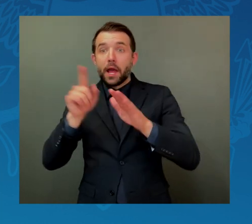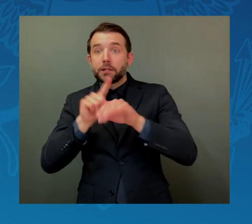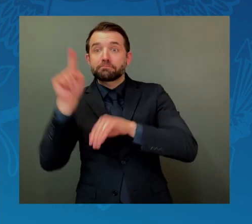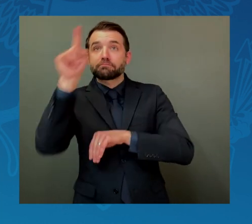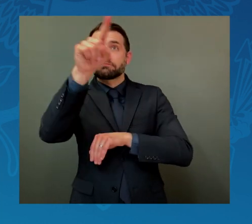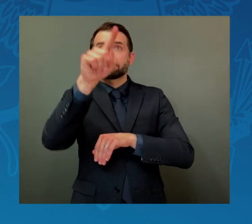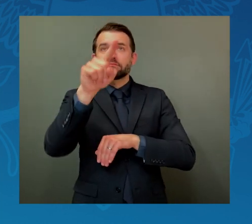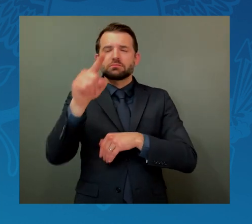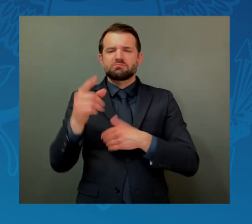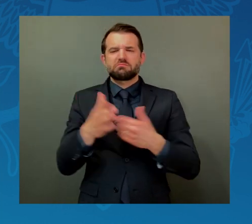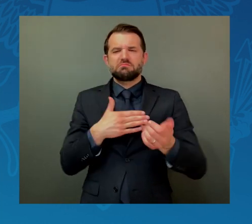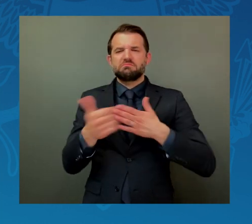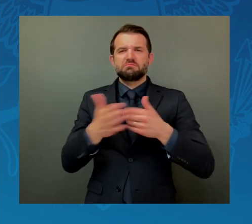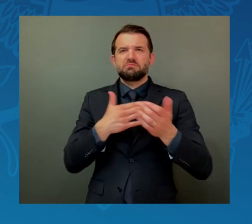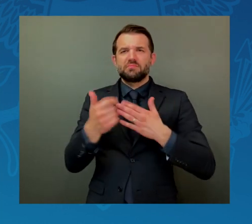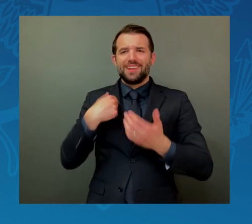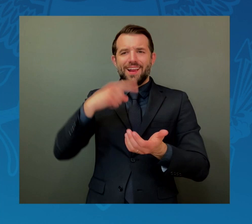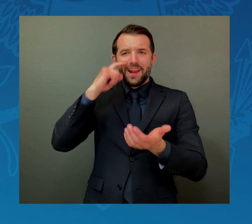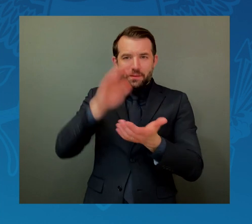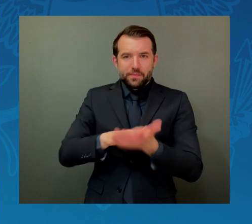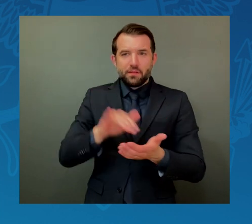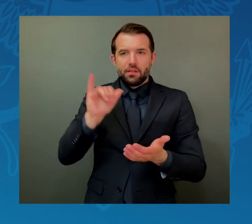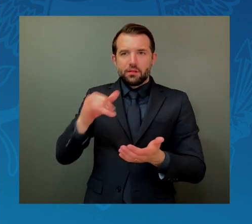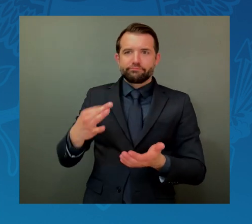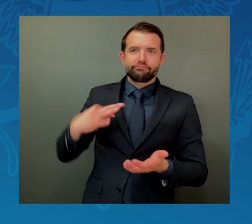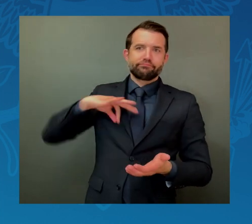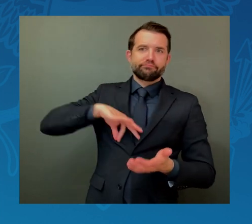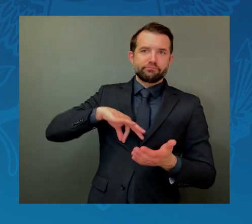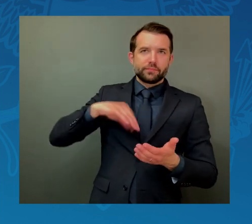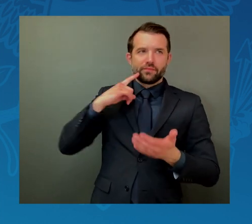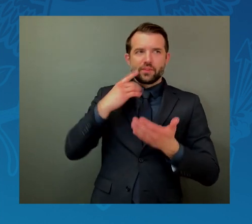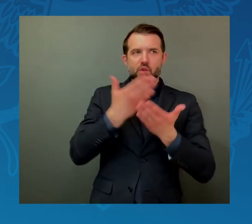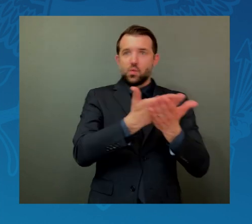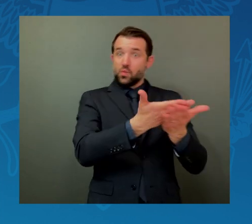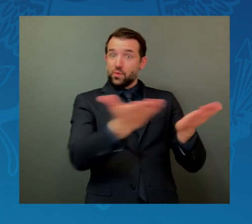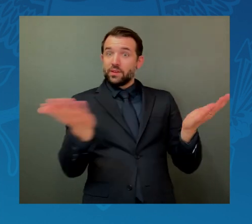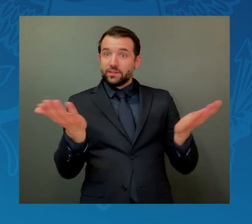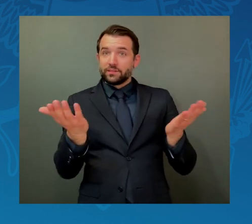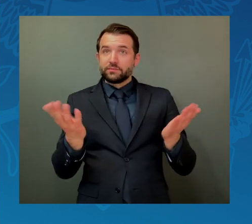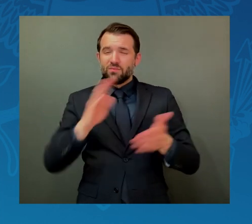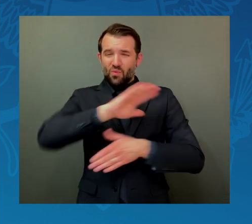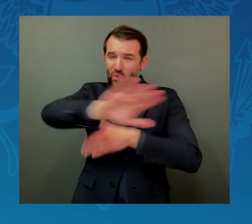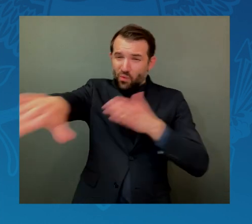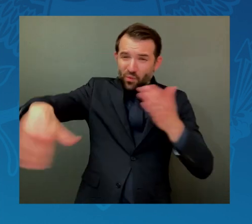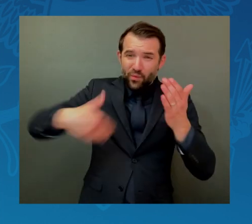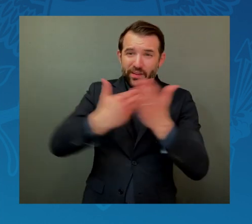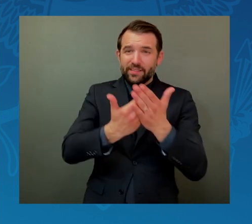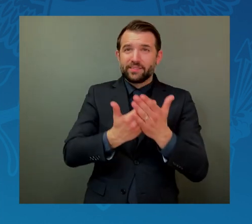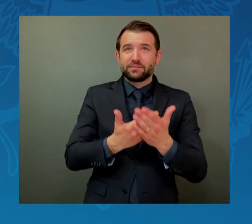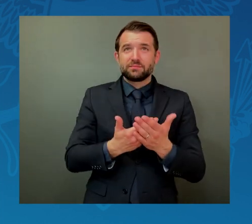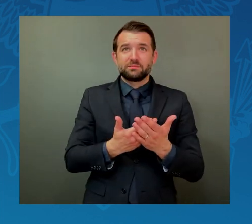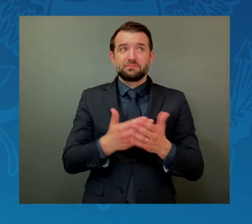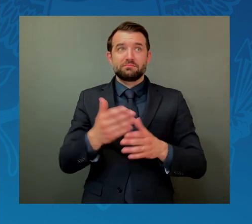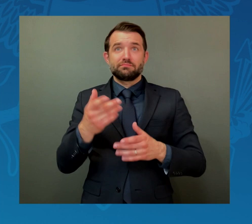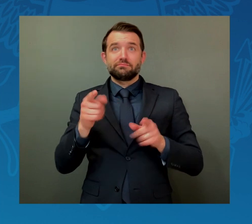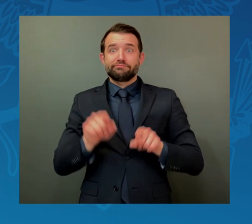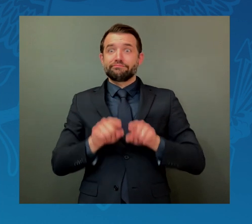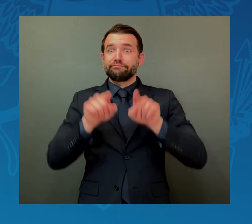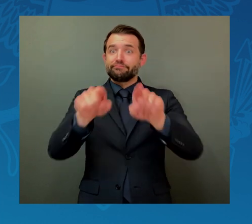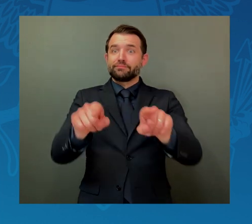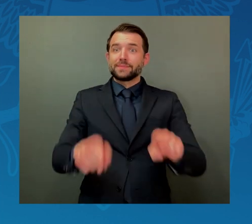benefit everyone, just as space benefits everyone.